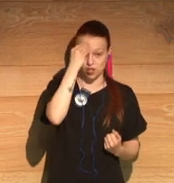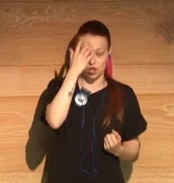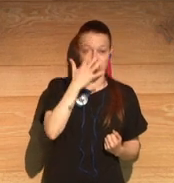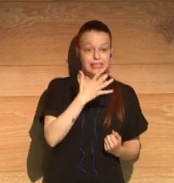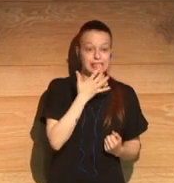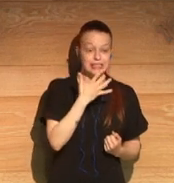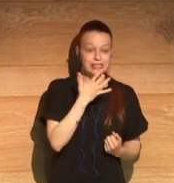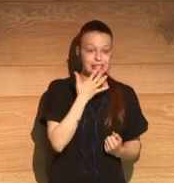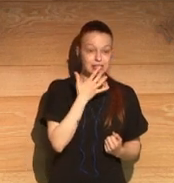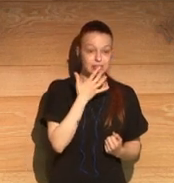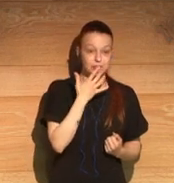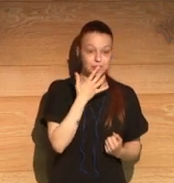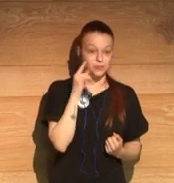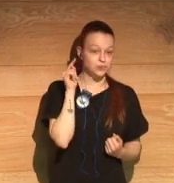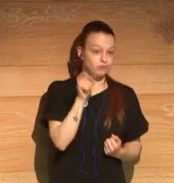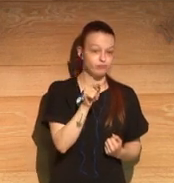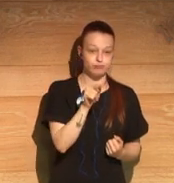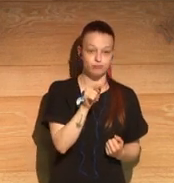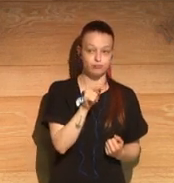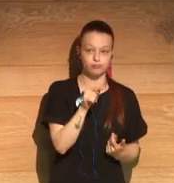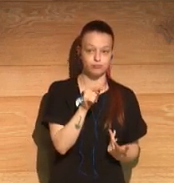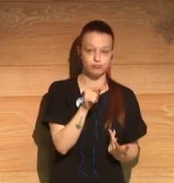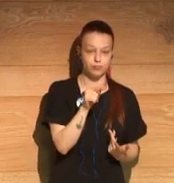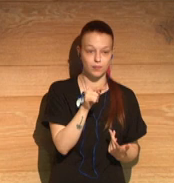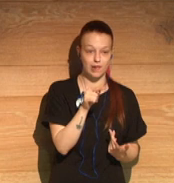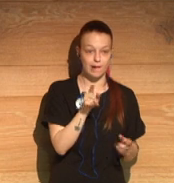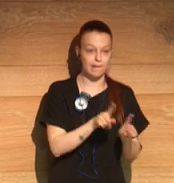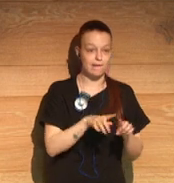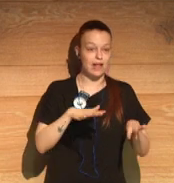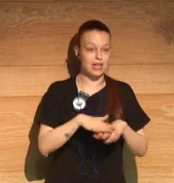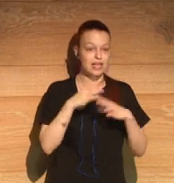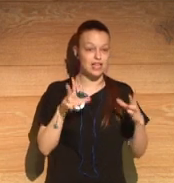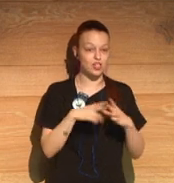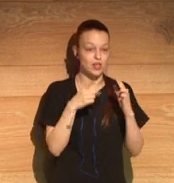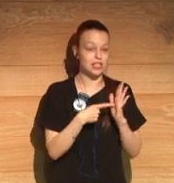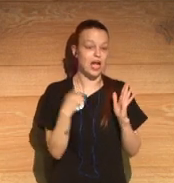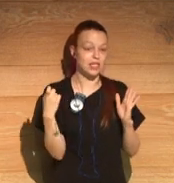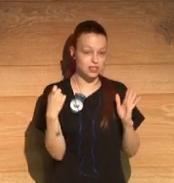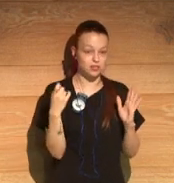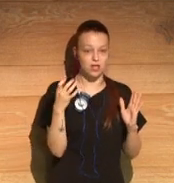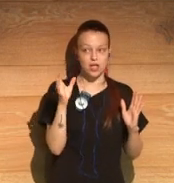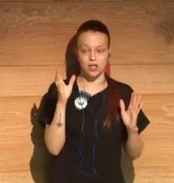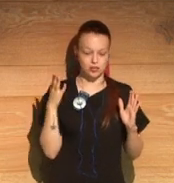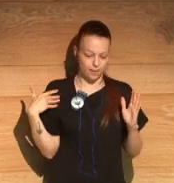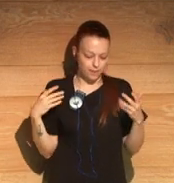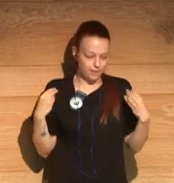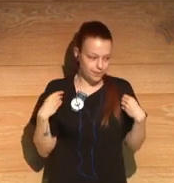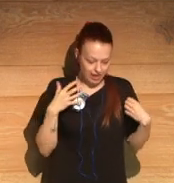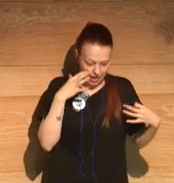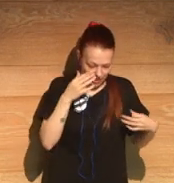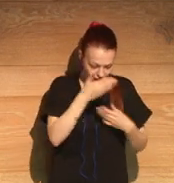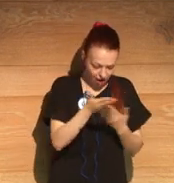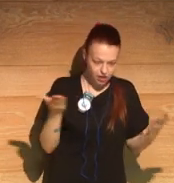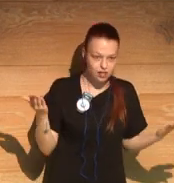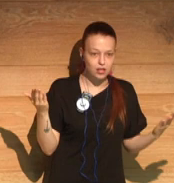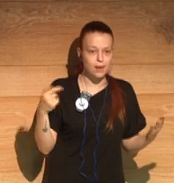the most part and just live your life in the real world, then people generally are kind and thoughtful. We've